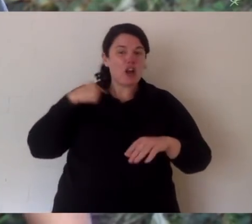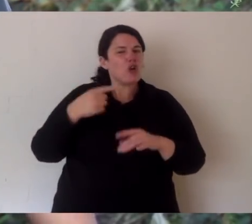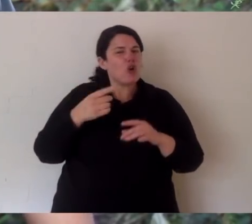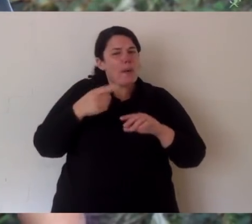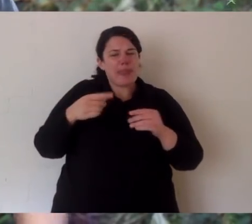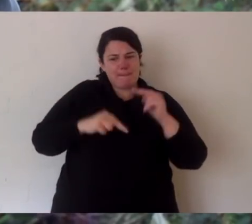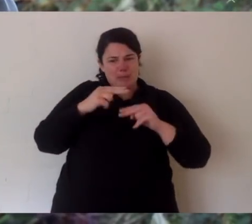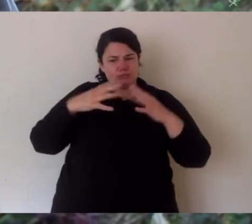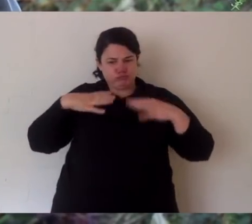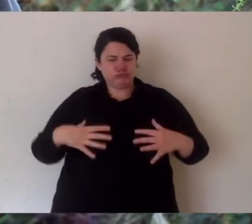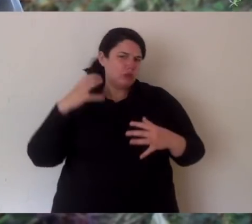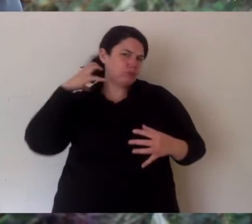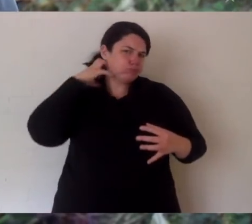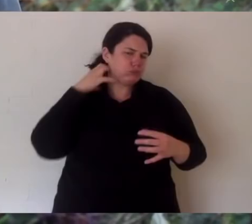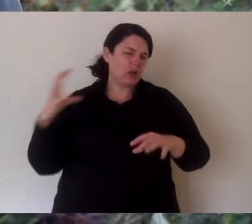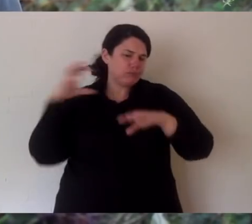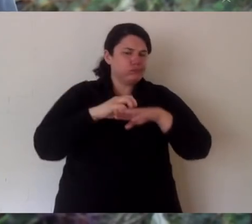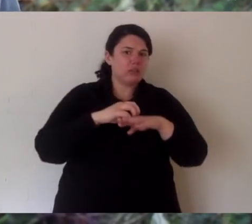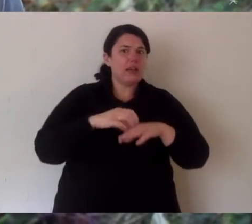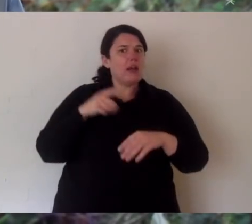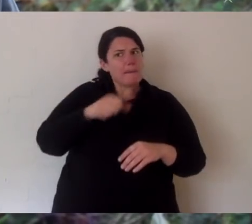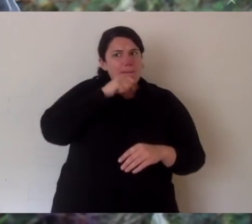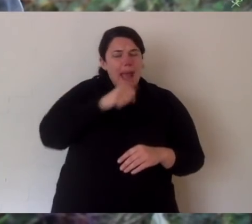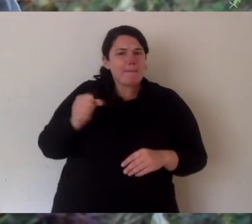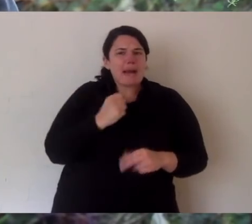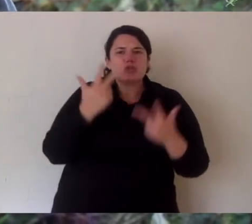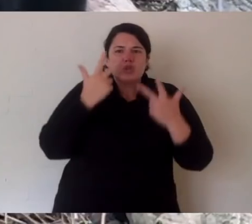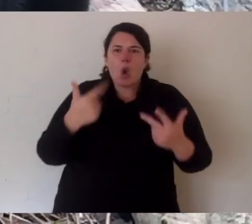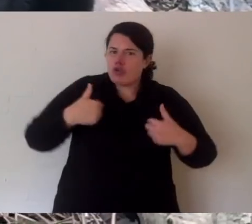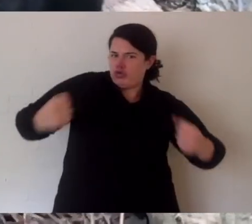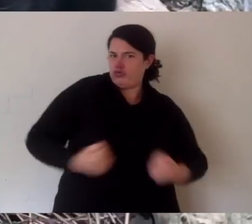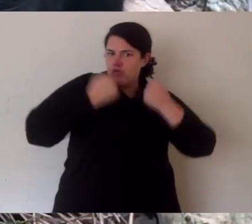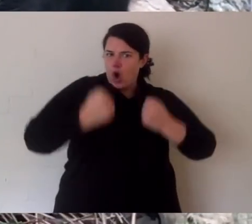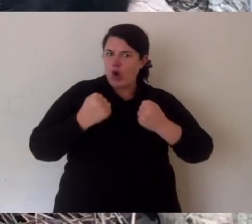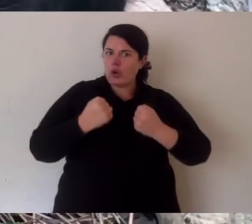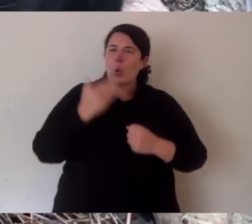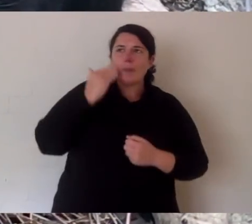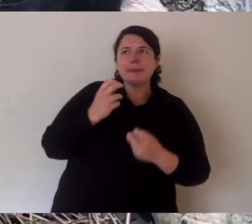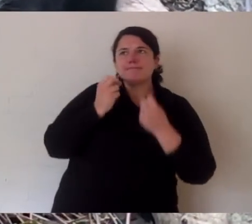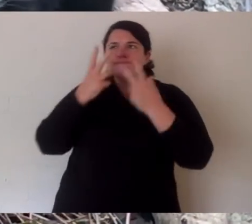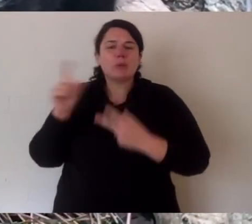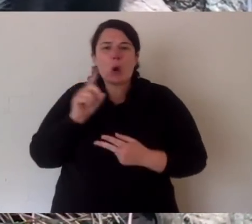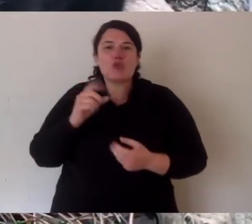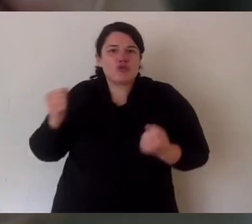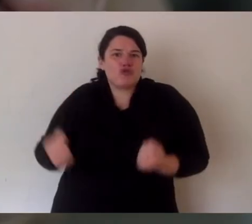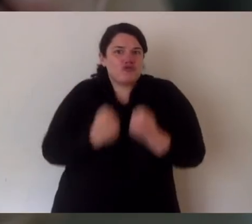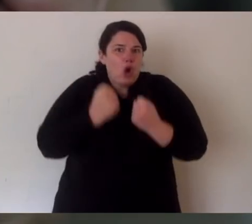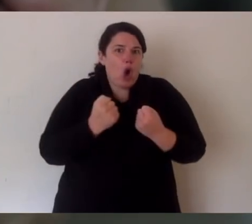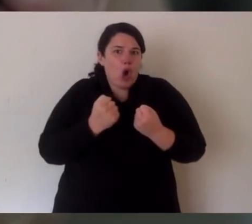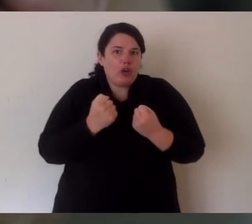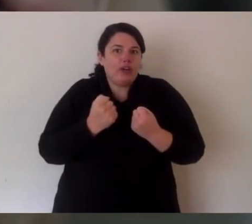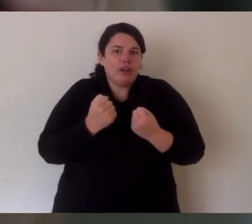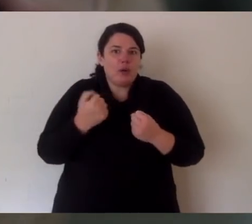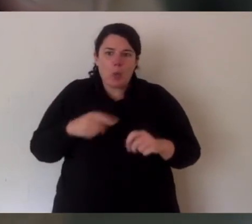bites the female on the back of her neck and she's got a really fatty area there that's made for it. Now he has to show her how strong he is. She